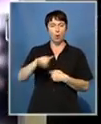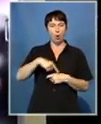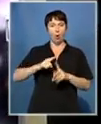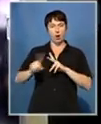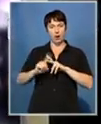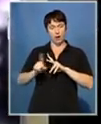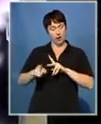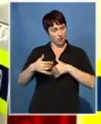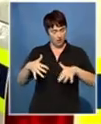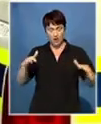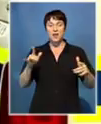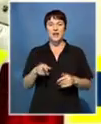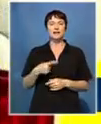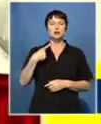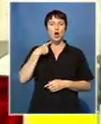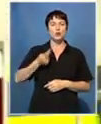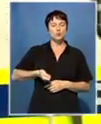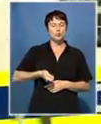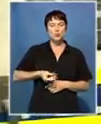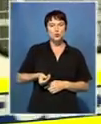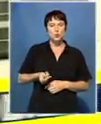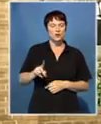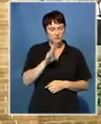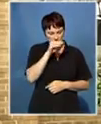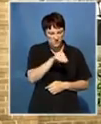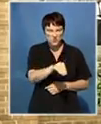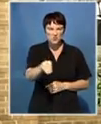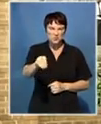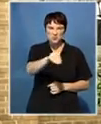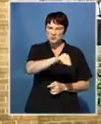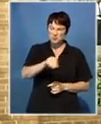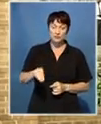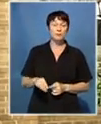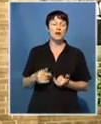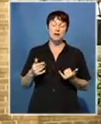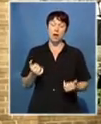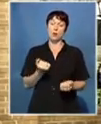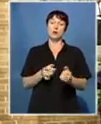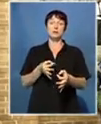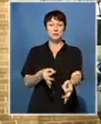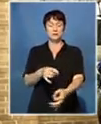sniffer dog combed the area. The hearing continues on Tuesday. Jillian Pillay, SABC News, Johannesburg.